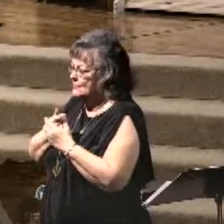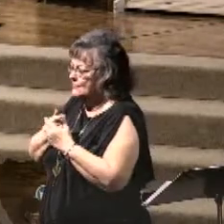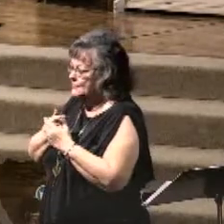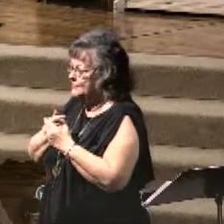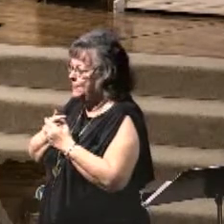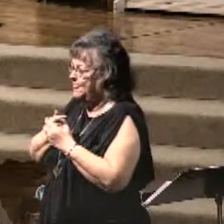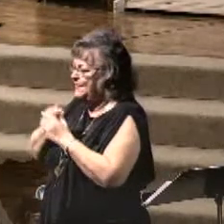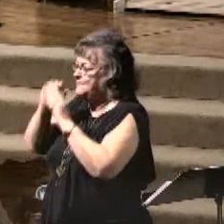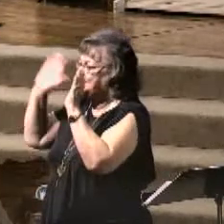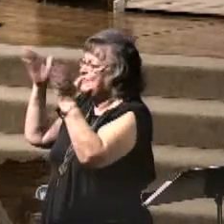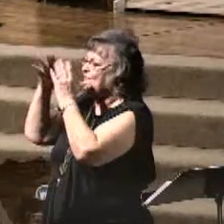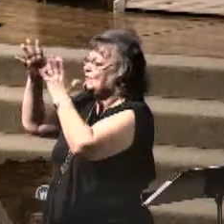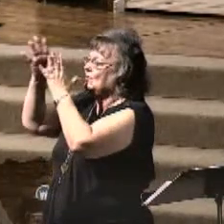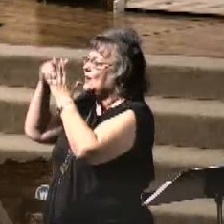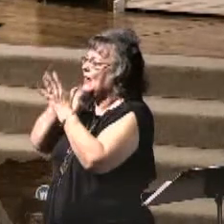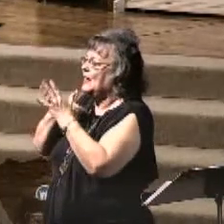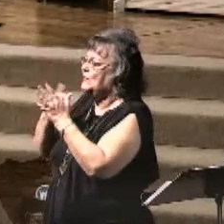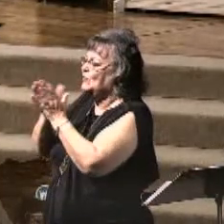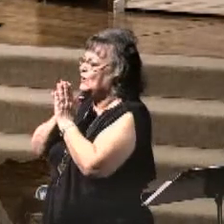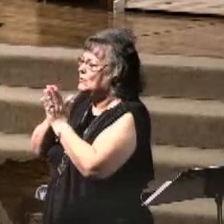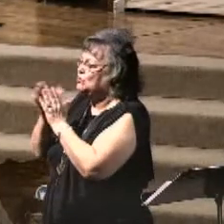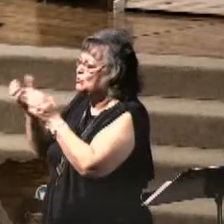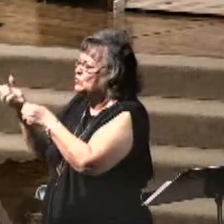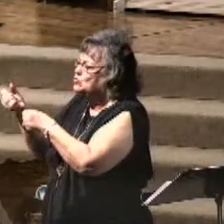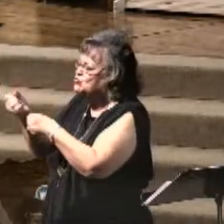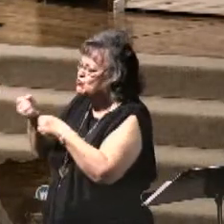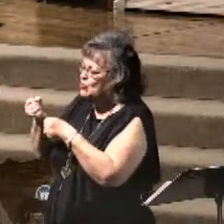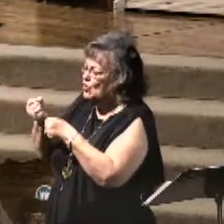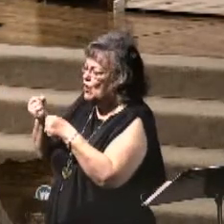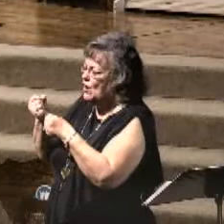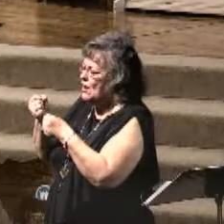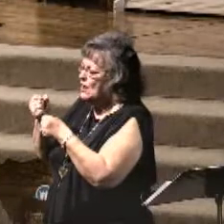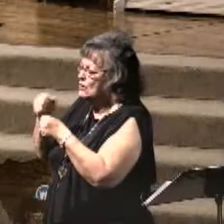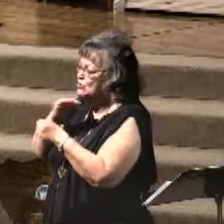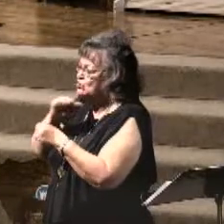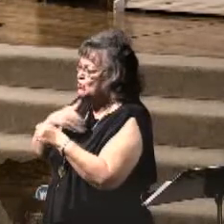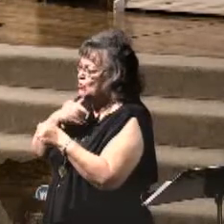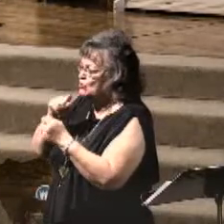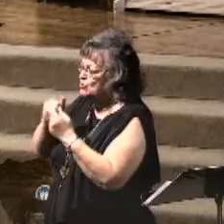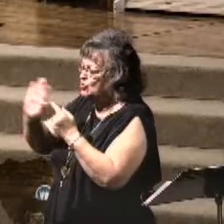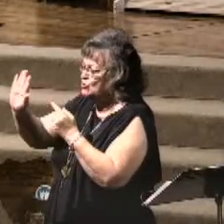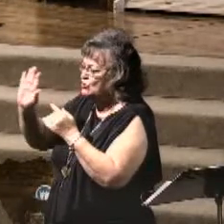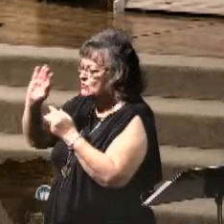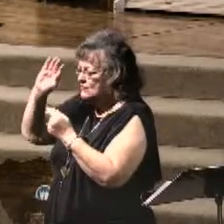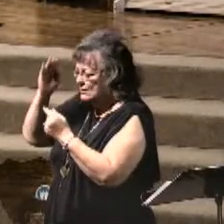Heavenly Father, pray that you would draw souls to your Son, the Lord Jesus.